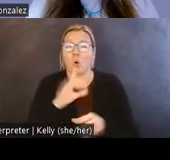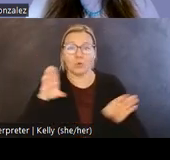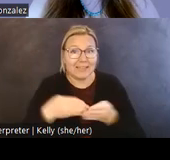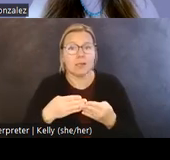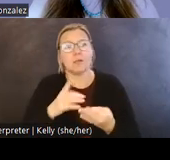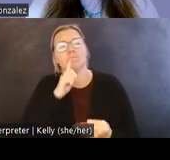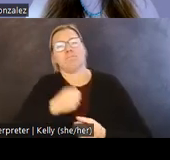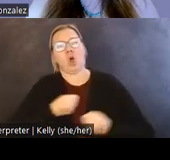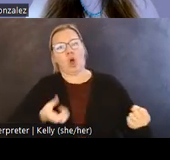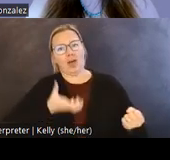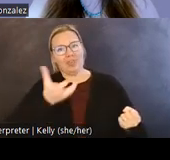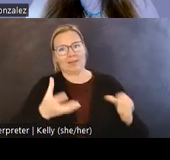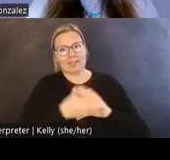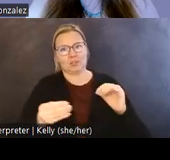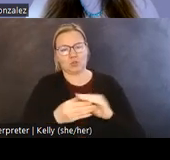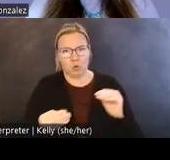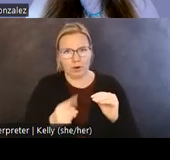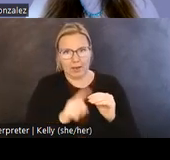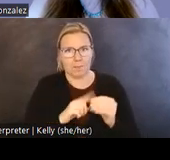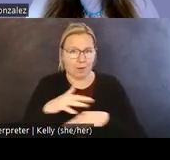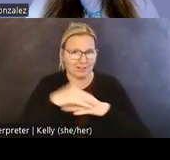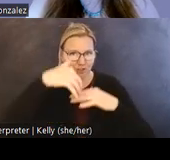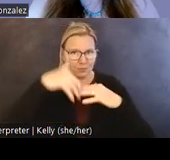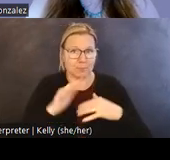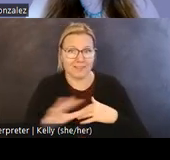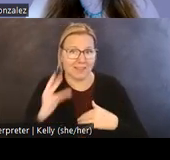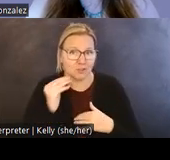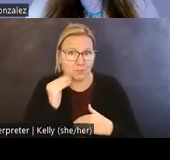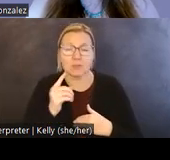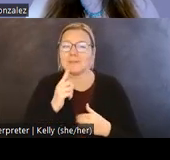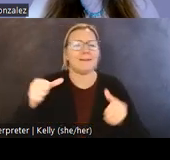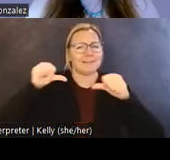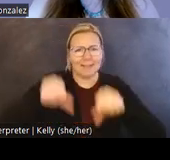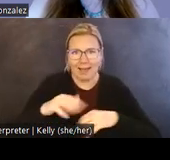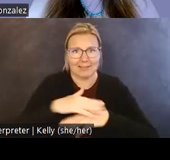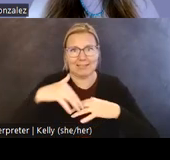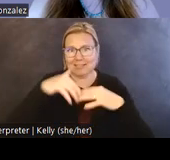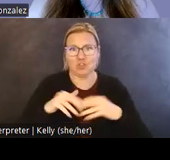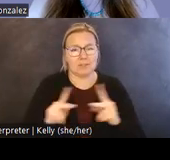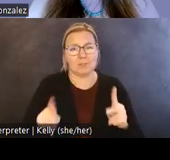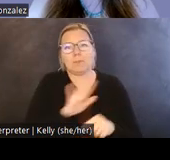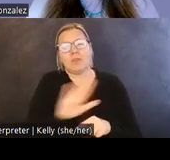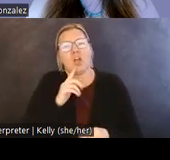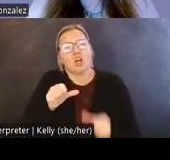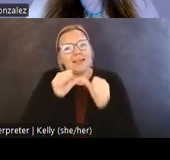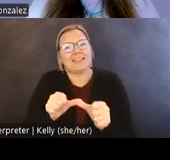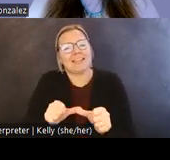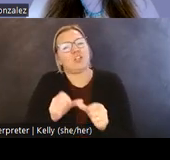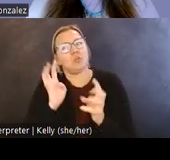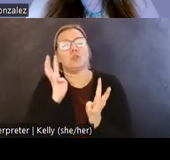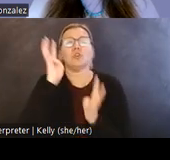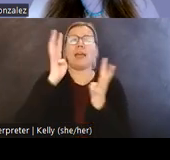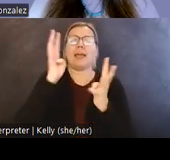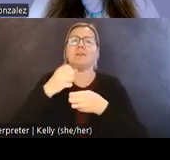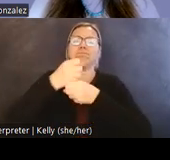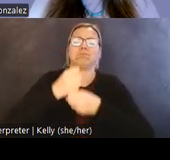about Indigenous peoples and their experiences, denies Indigenous peoples their continued creative survivance.